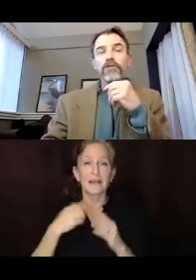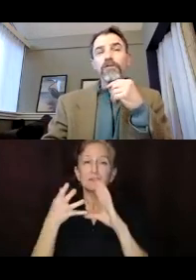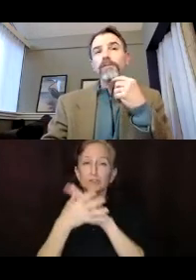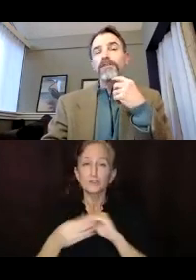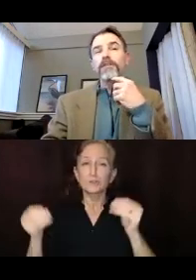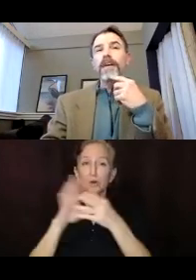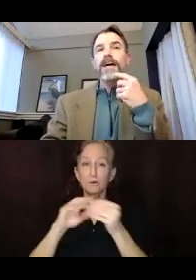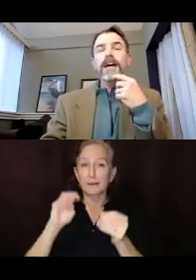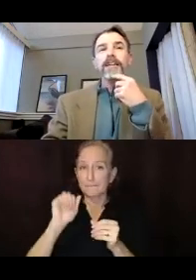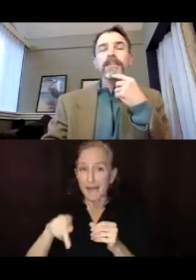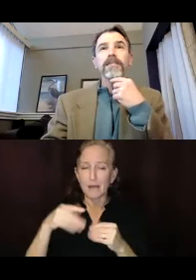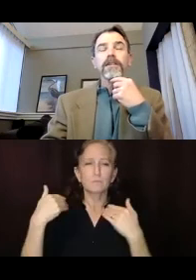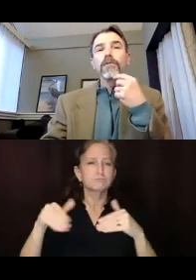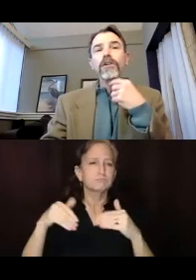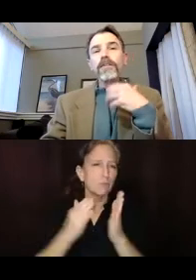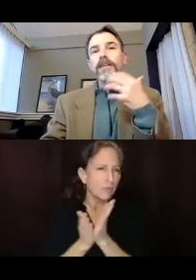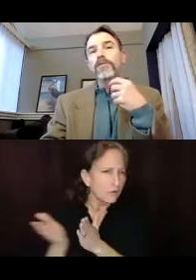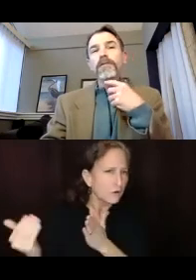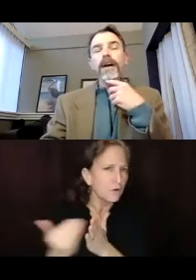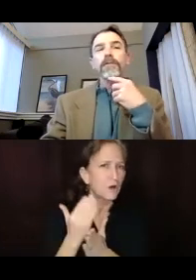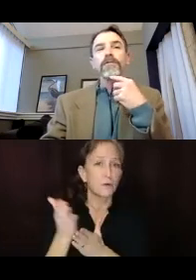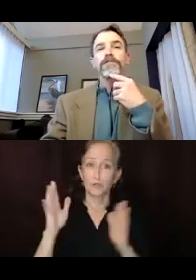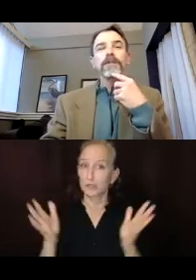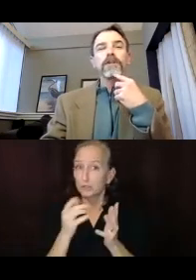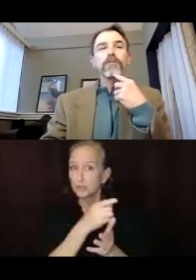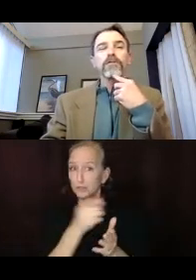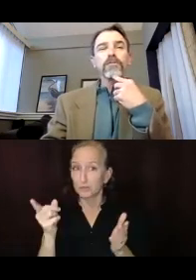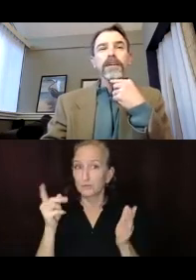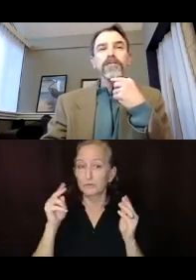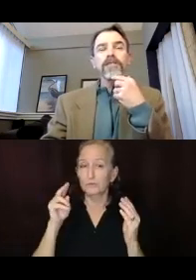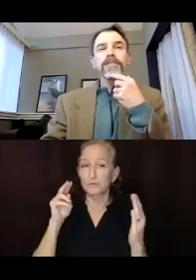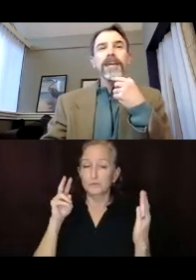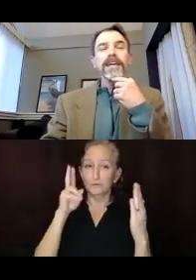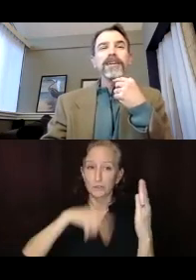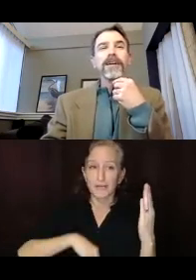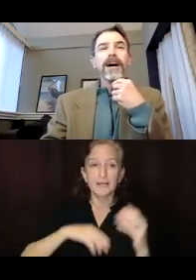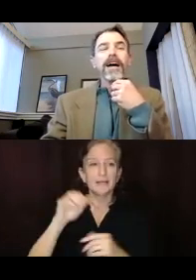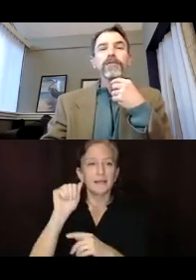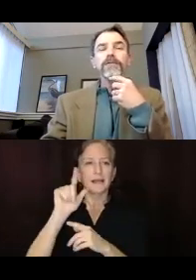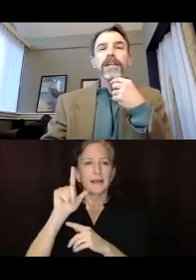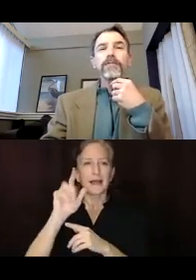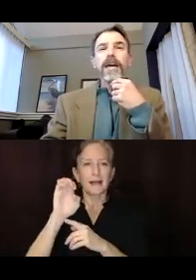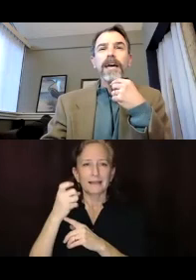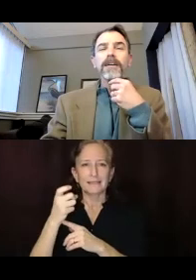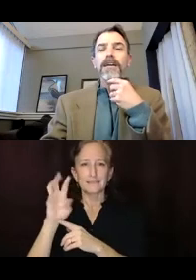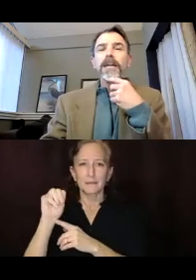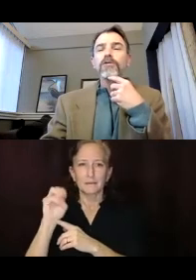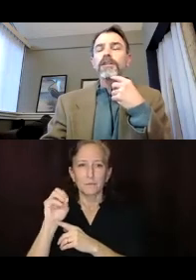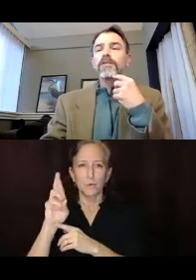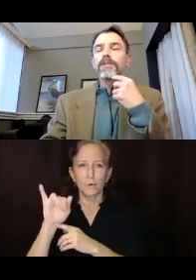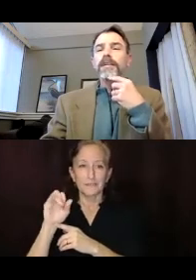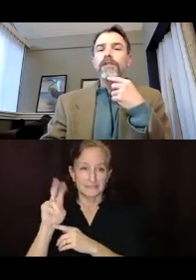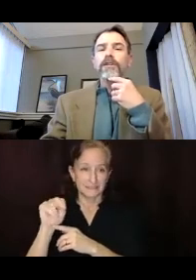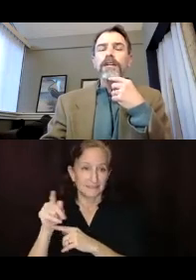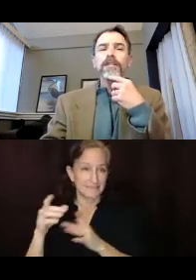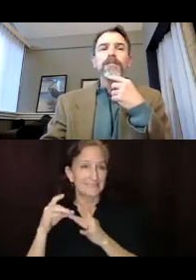I would encourage people to look at. Alex Morrison, who's helping facilitate one of the work group sessions today, uh, helped develop that. And you can